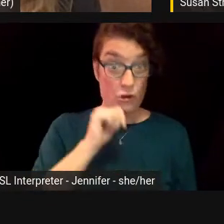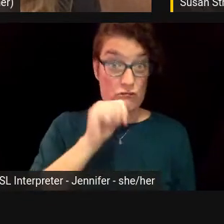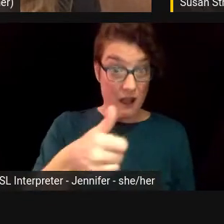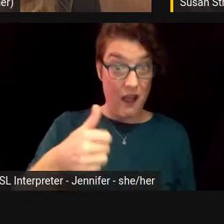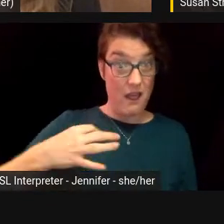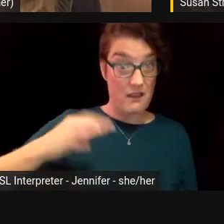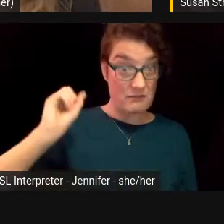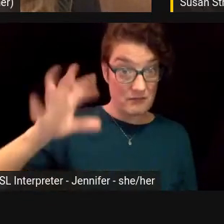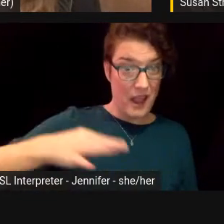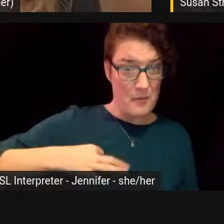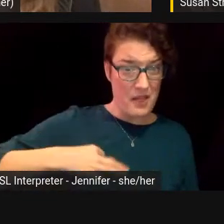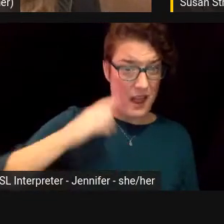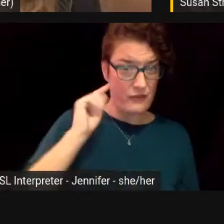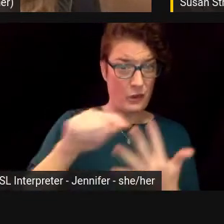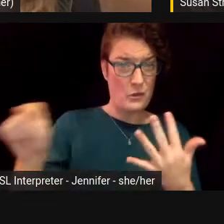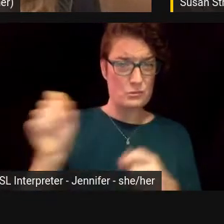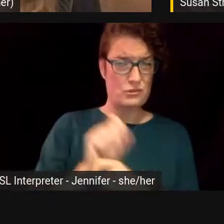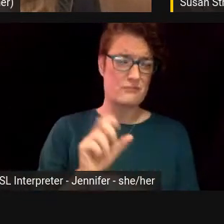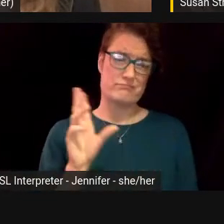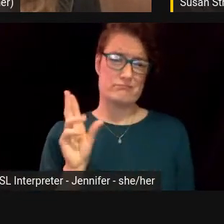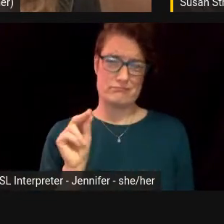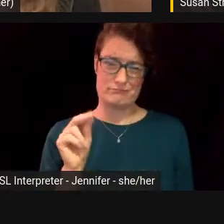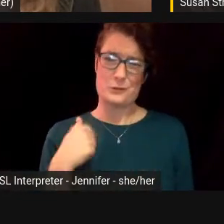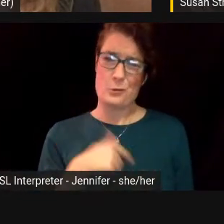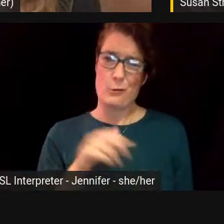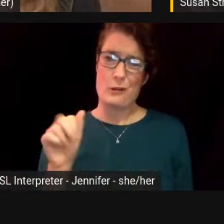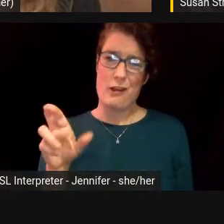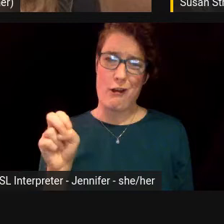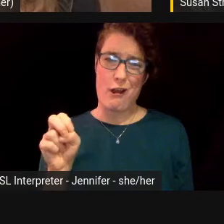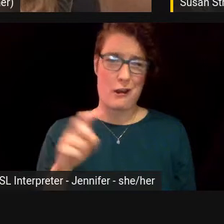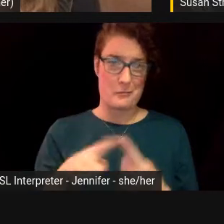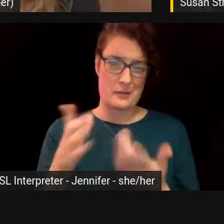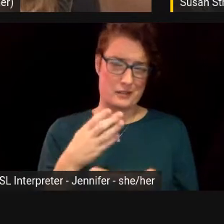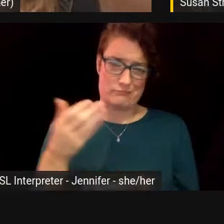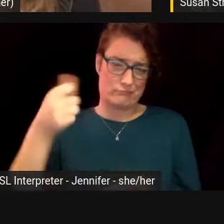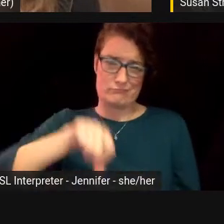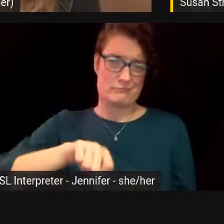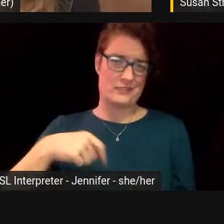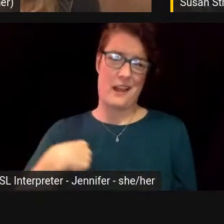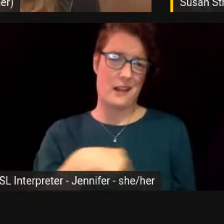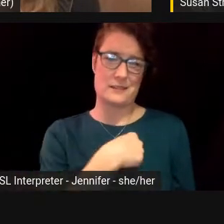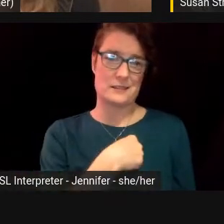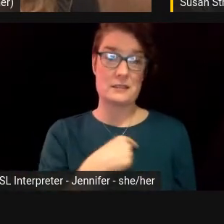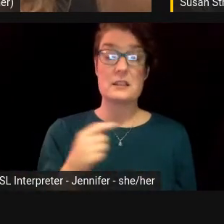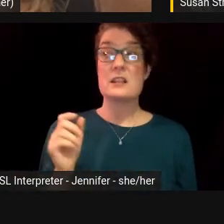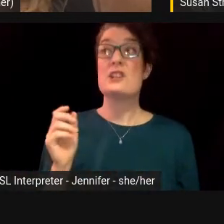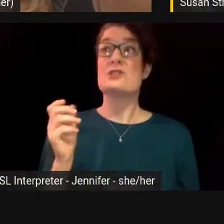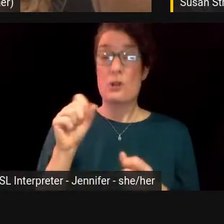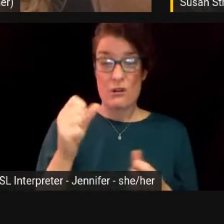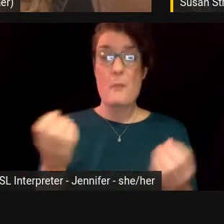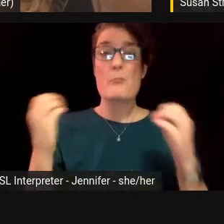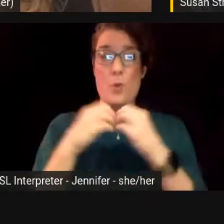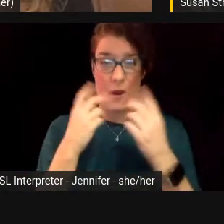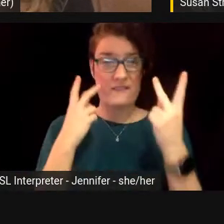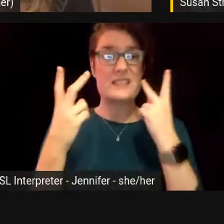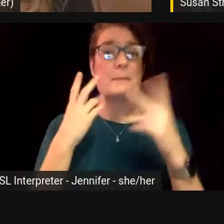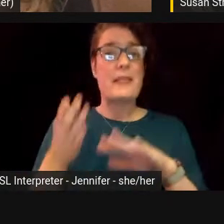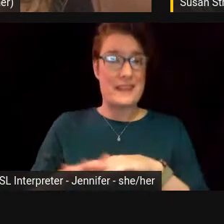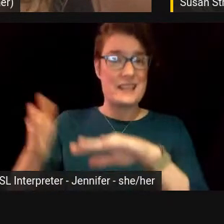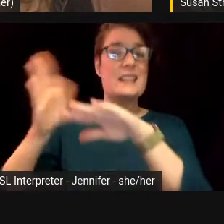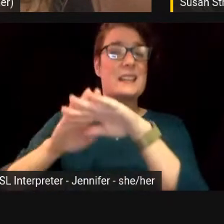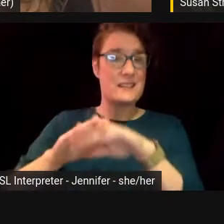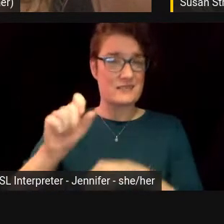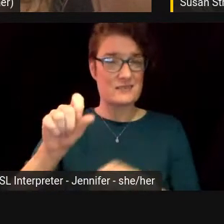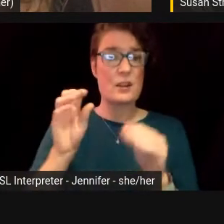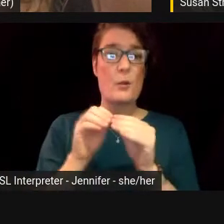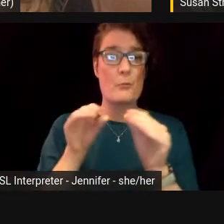It's just somehow we don't end up getting them. And so even with greater visibility and, and access to